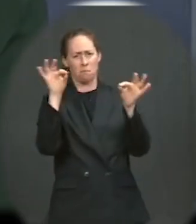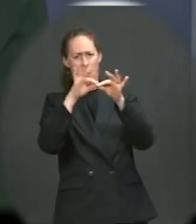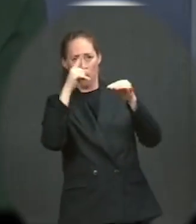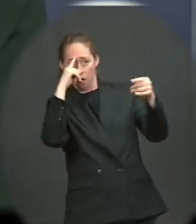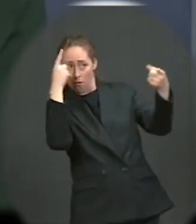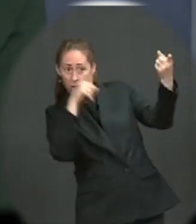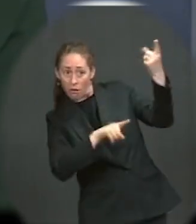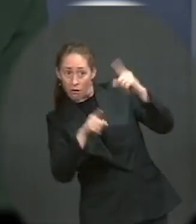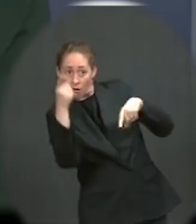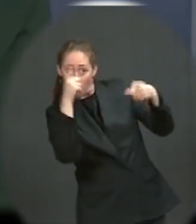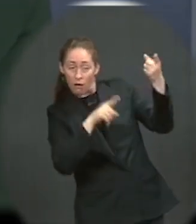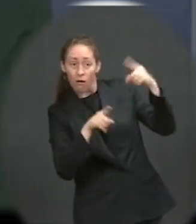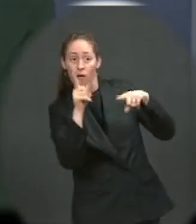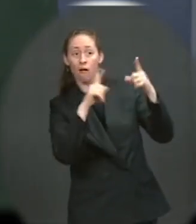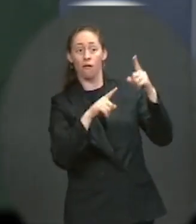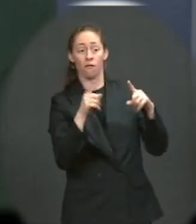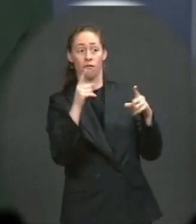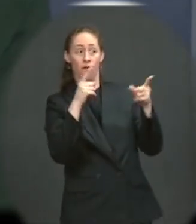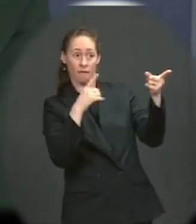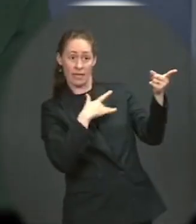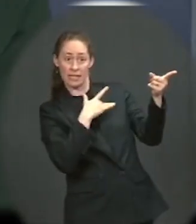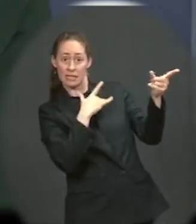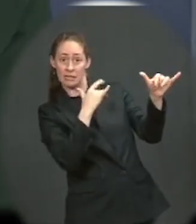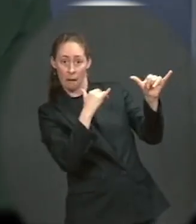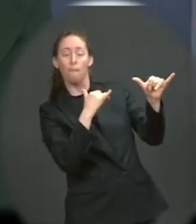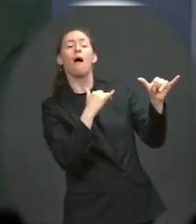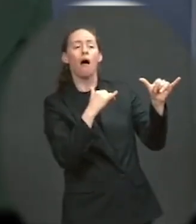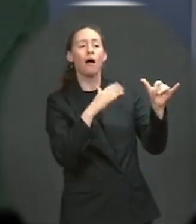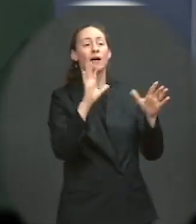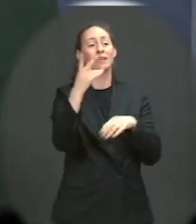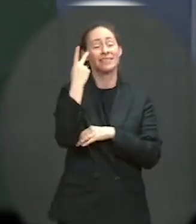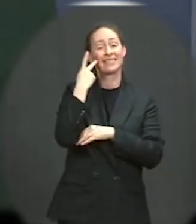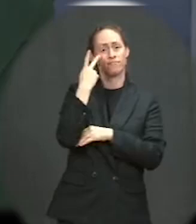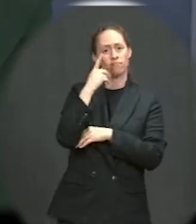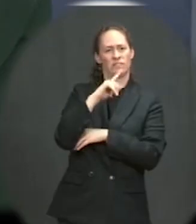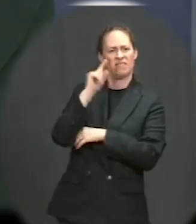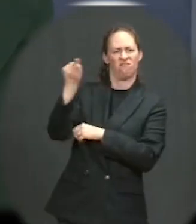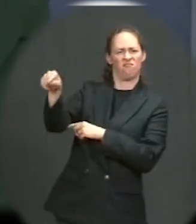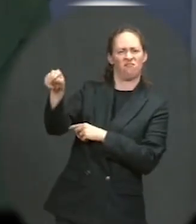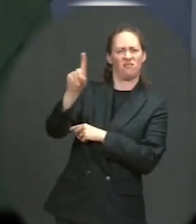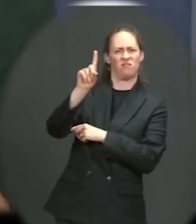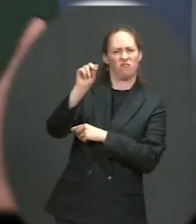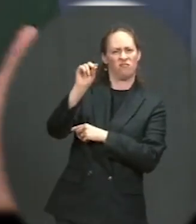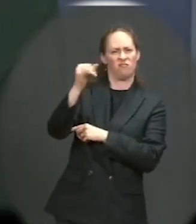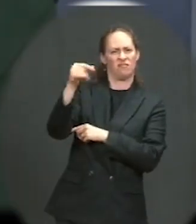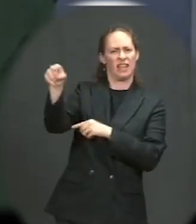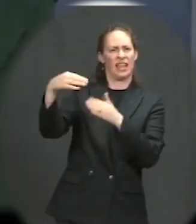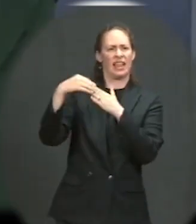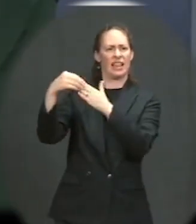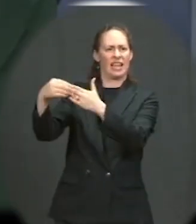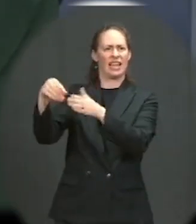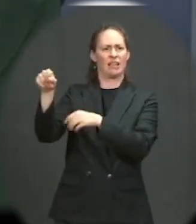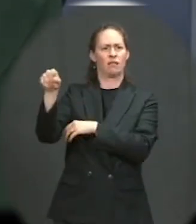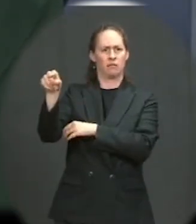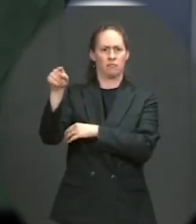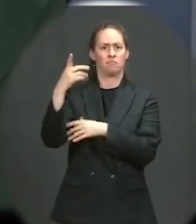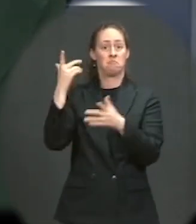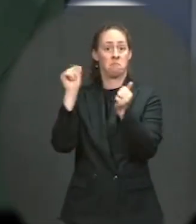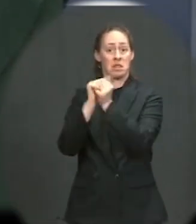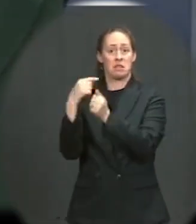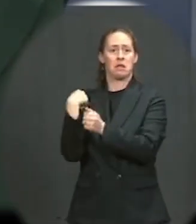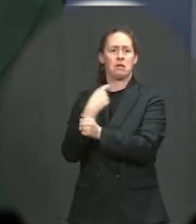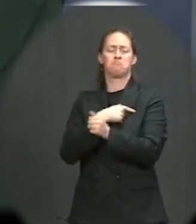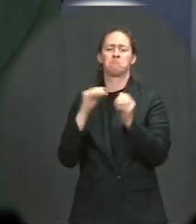table do as well. But, again, this was an action by the Department of Justice, not coordinated with other aspects of our